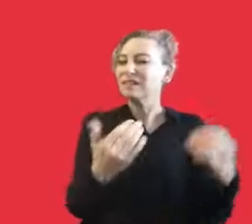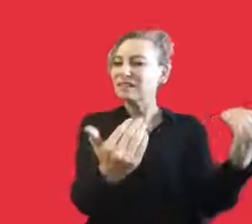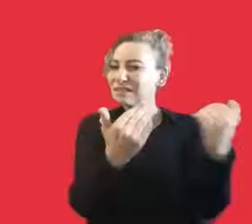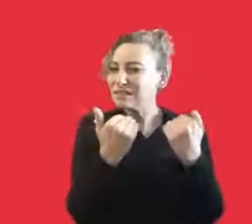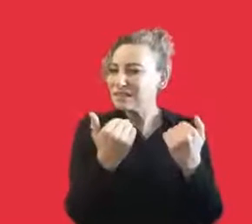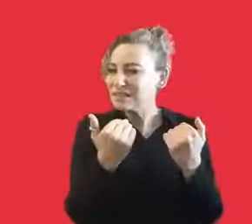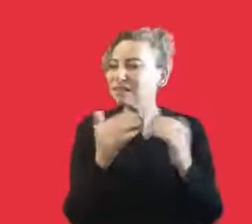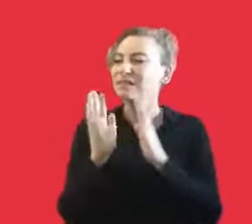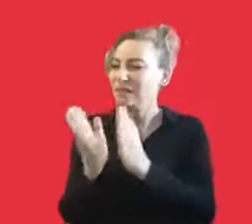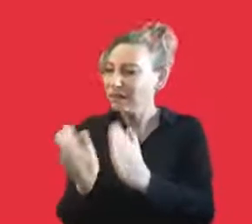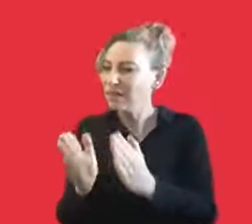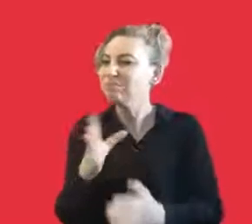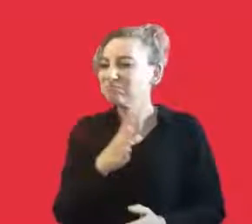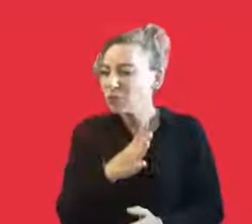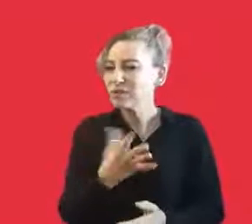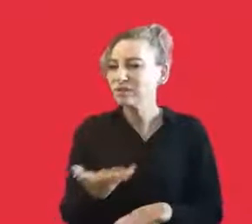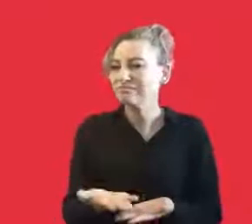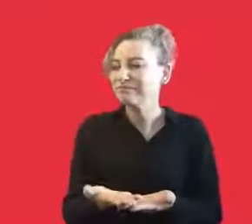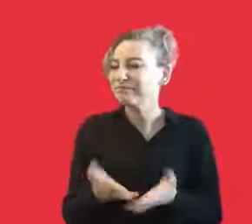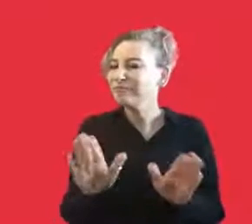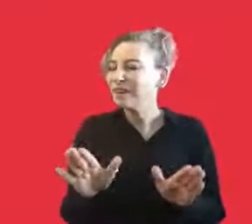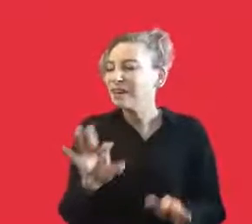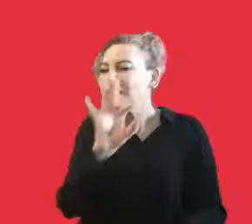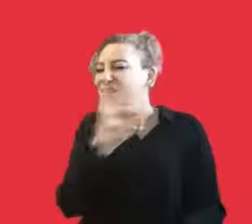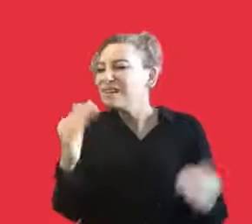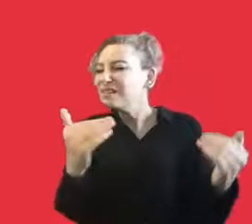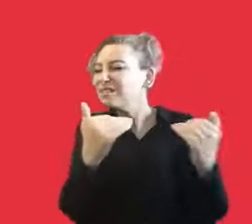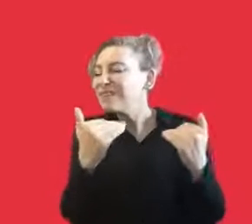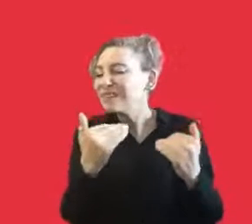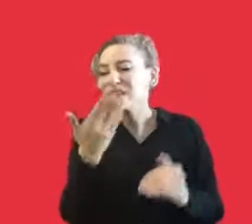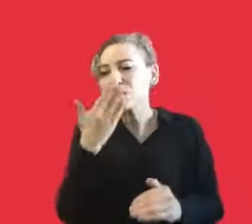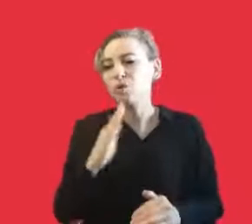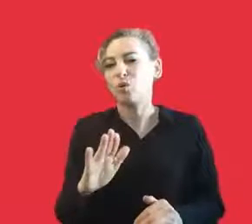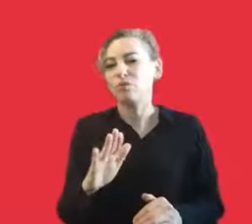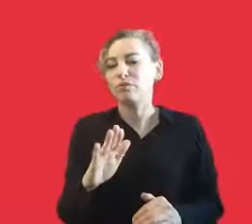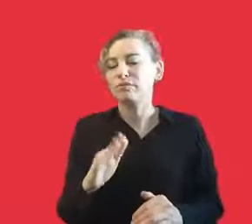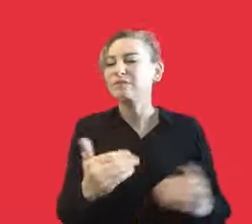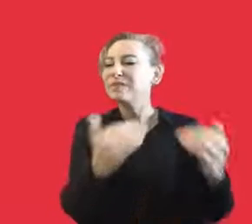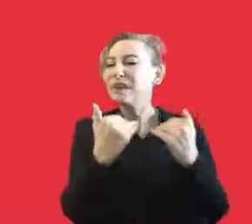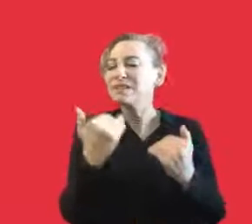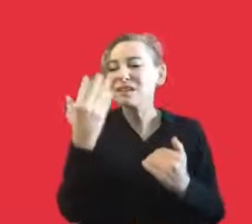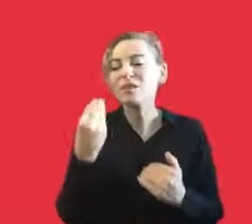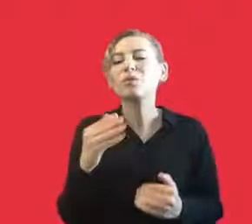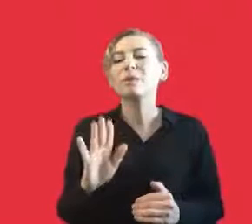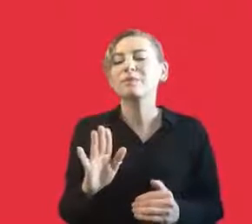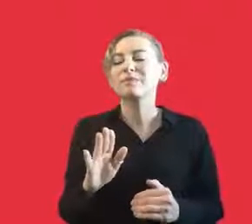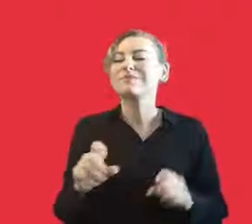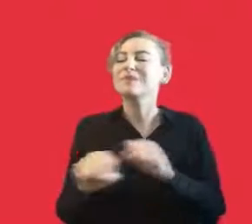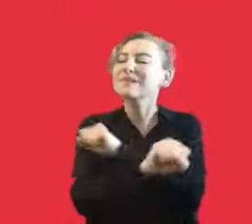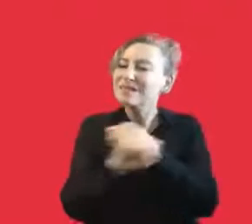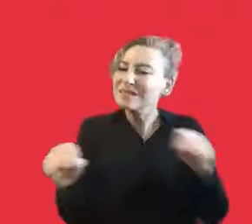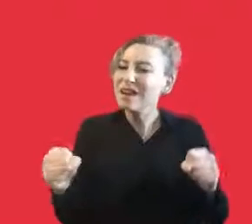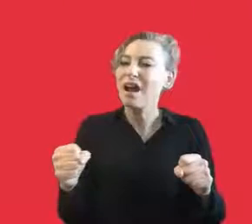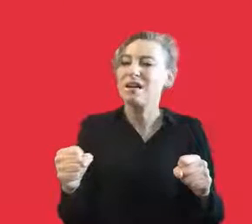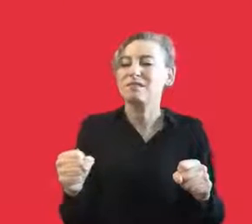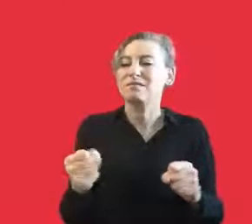continue with support from the government. But in theatre, there is almost no support. For that reason, it is really